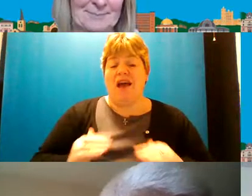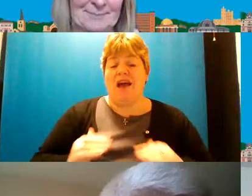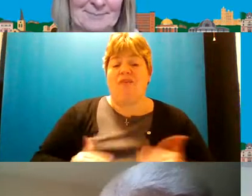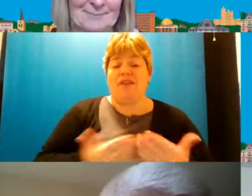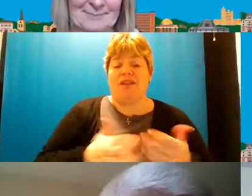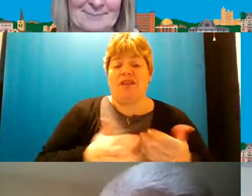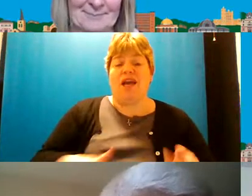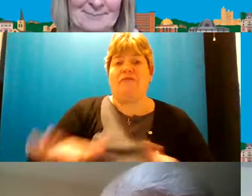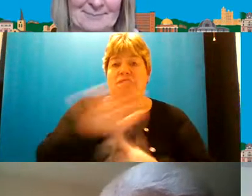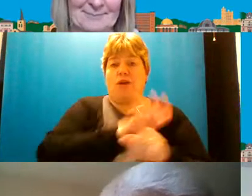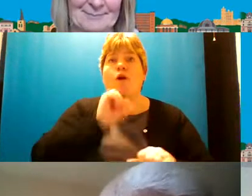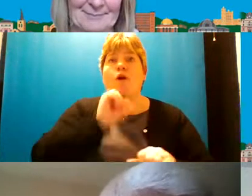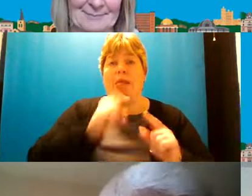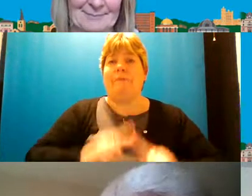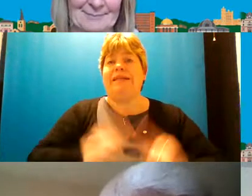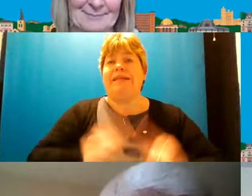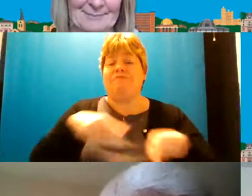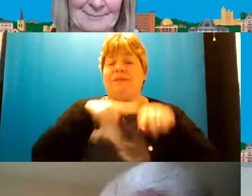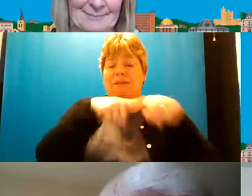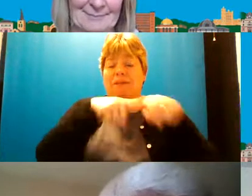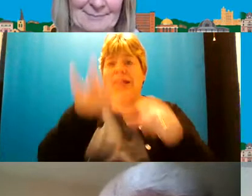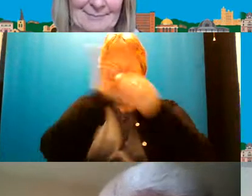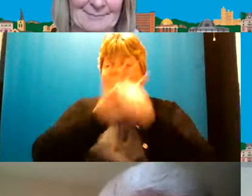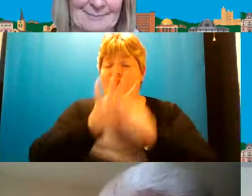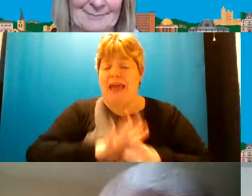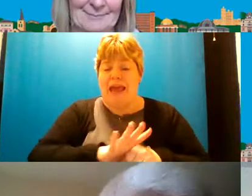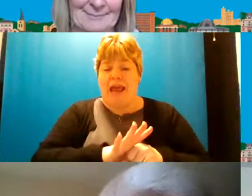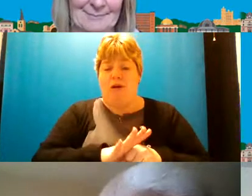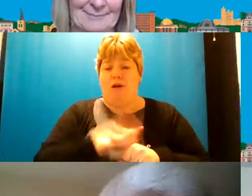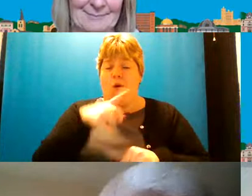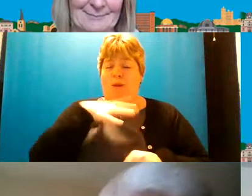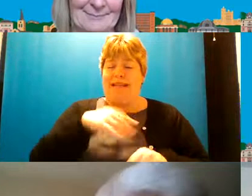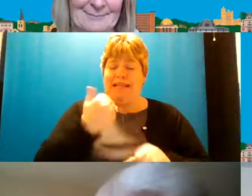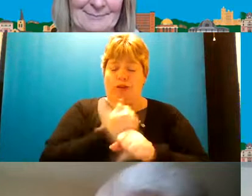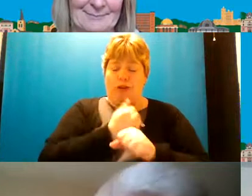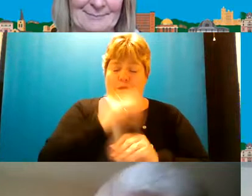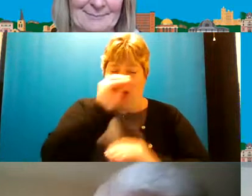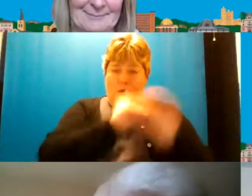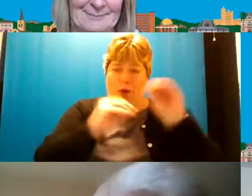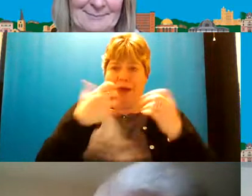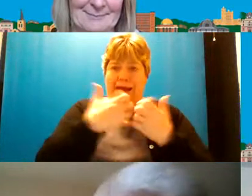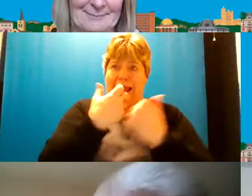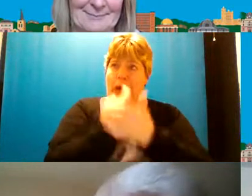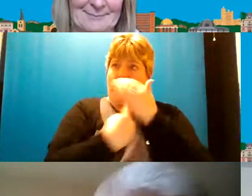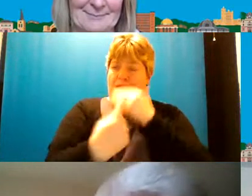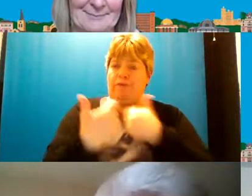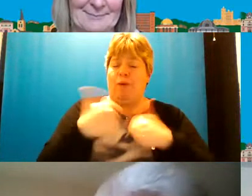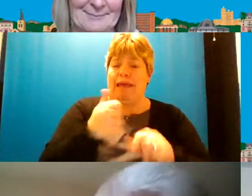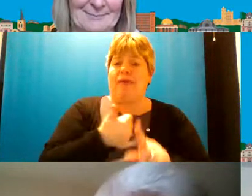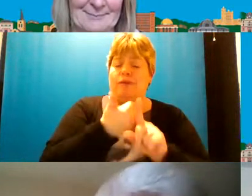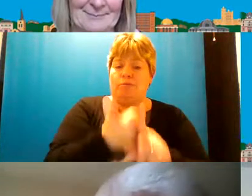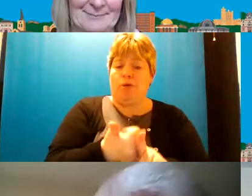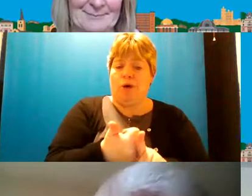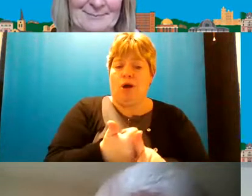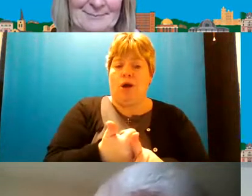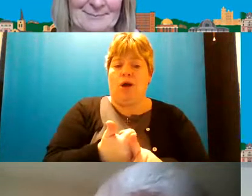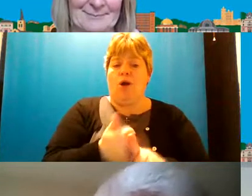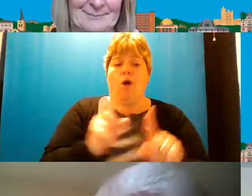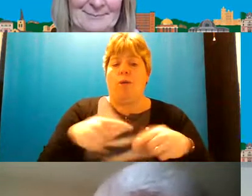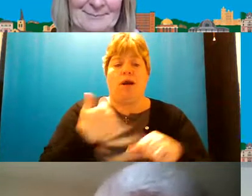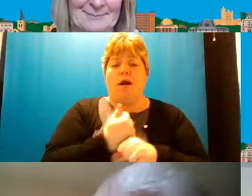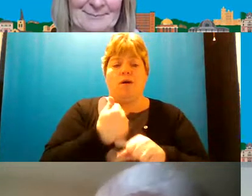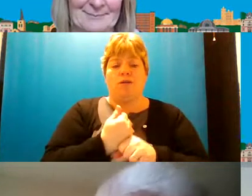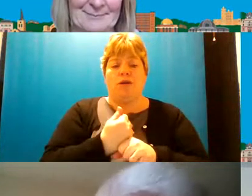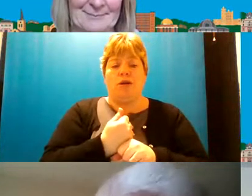cover will be different depending on the areas but what we'll need to do is work out how how individuals get support what we won't be able to do is place